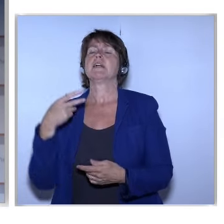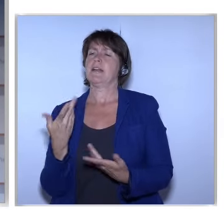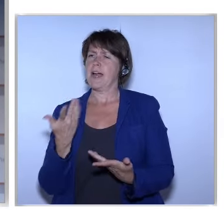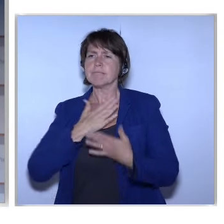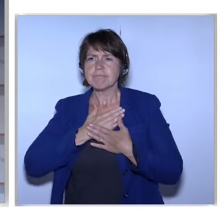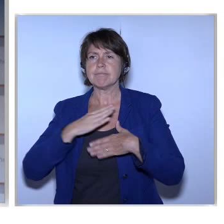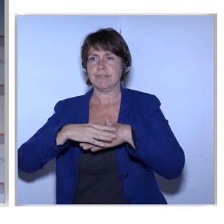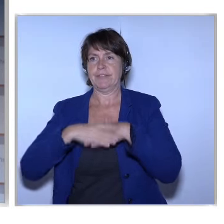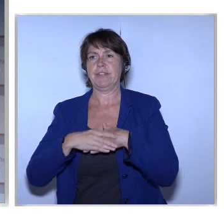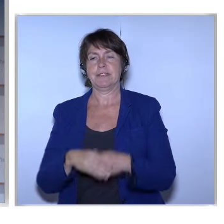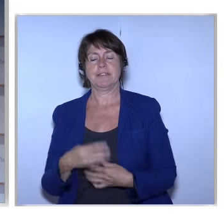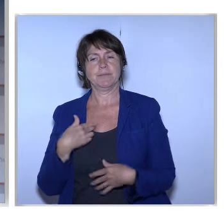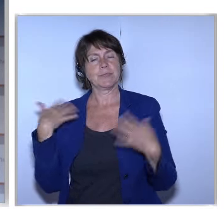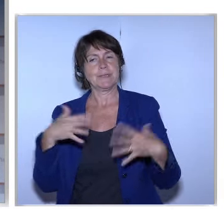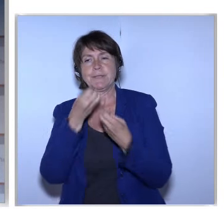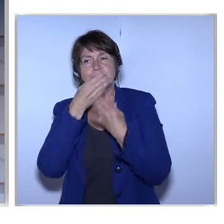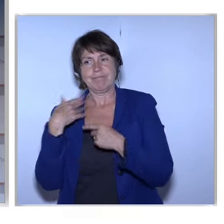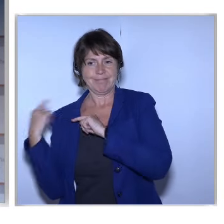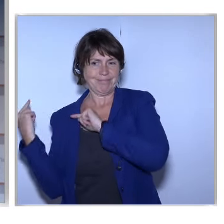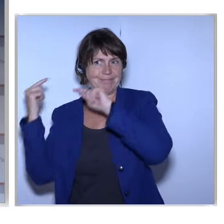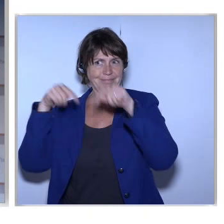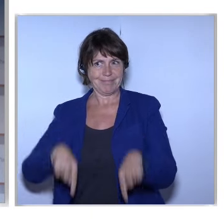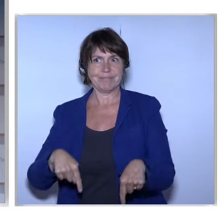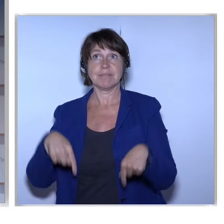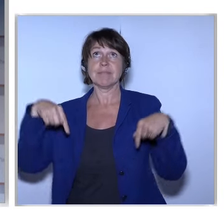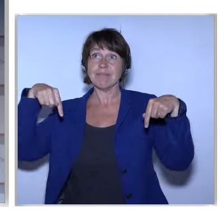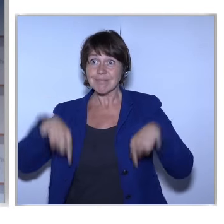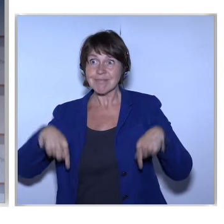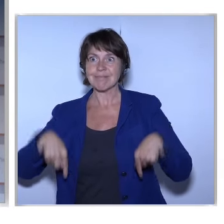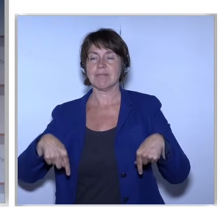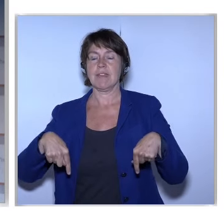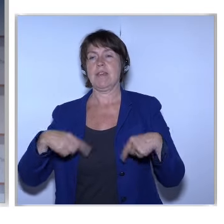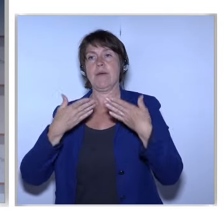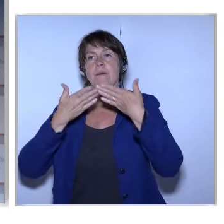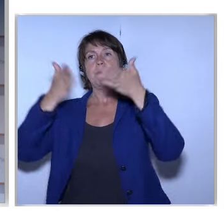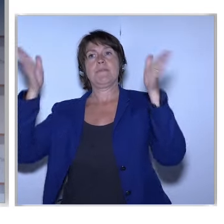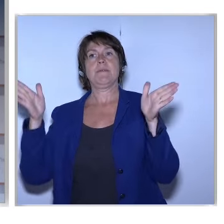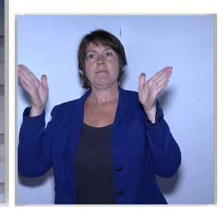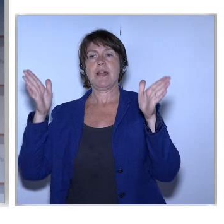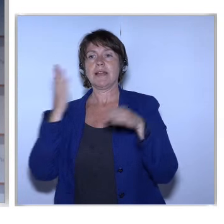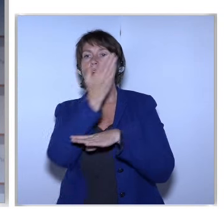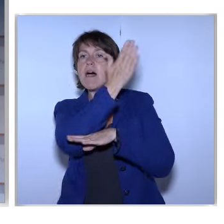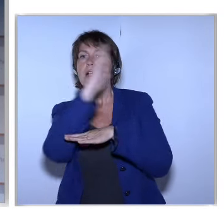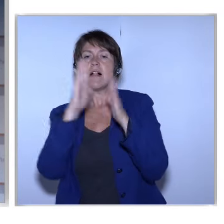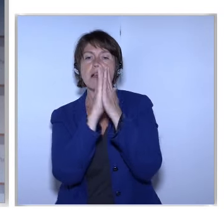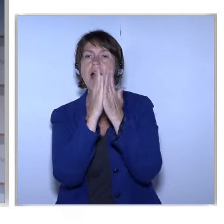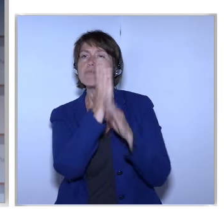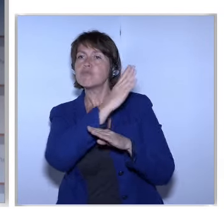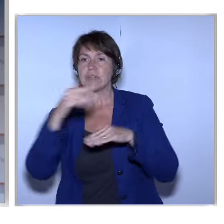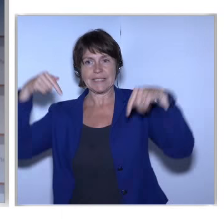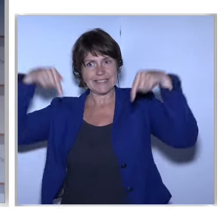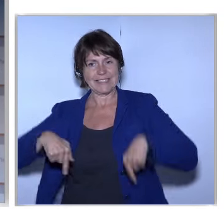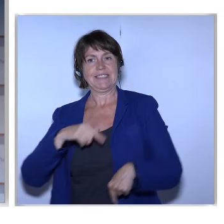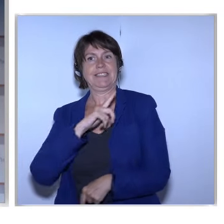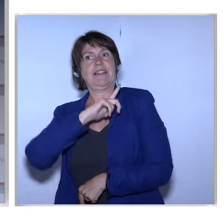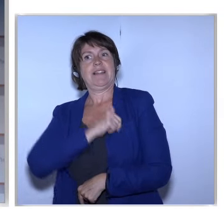To Be Here Back In The Latvian Public Library I Was Here At The Opening Only A Number Of Month Ago And